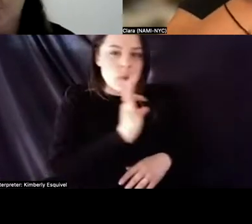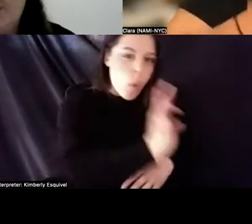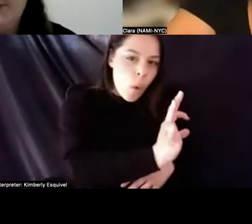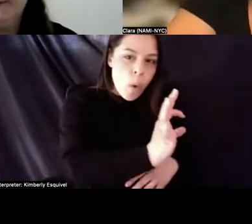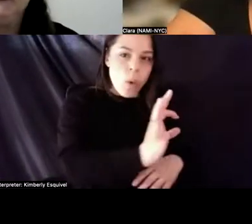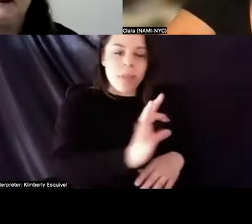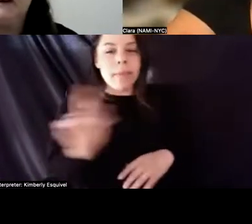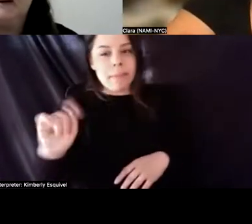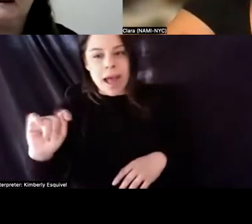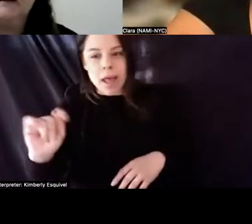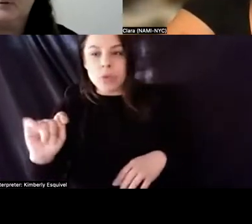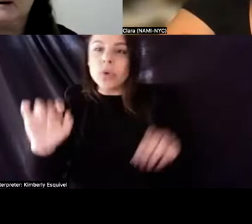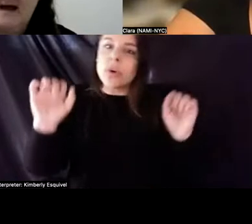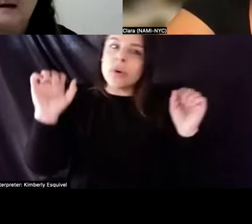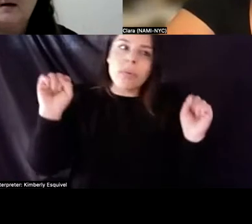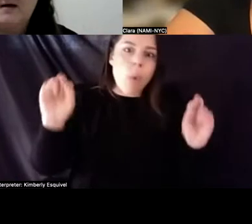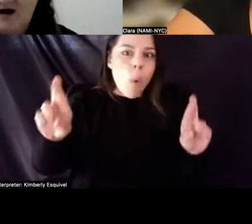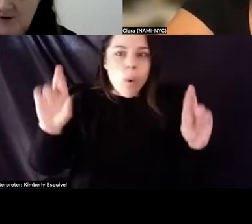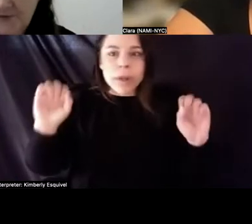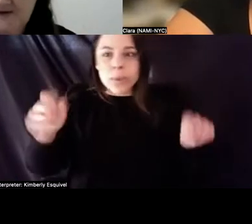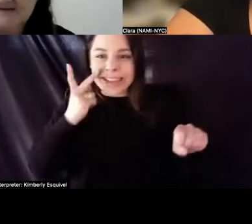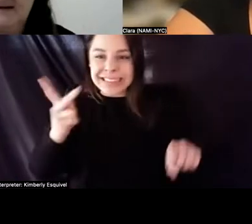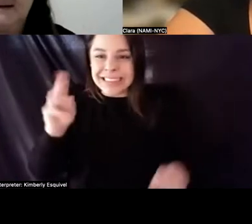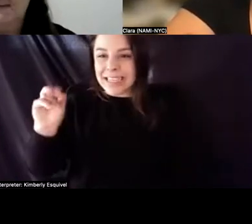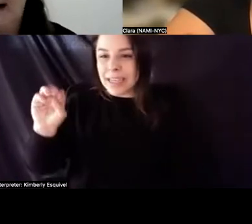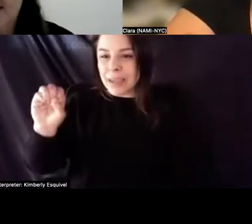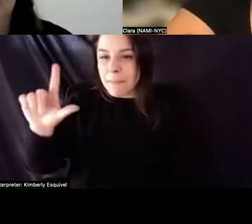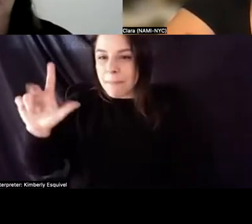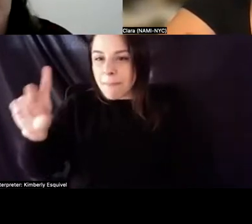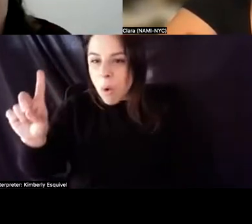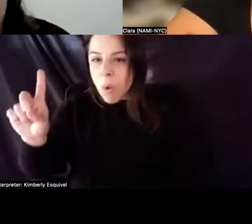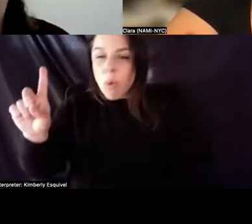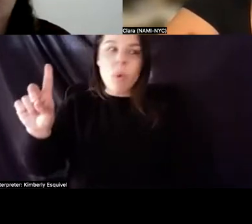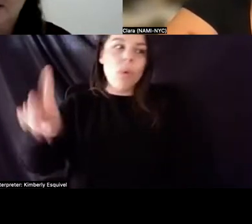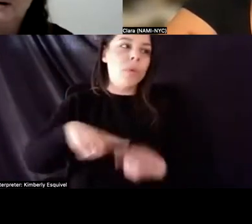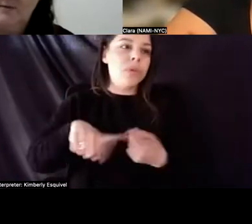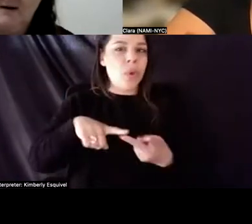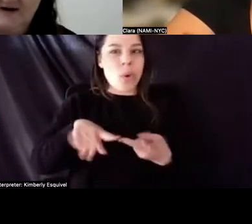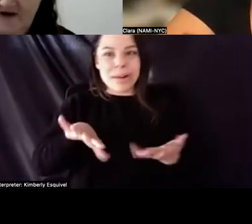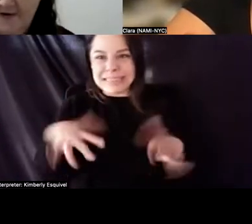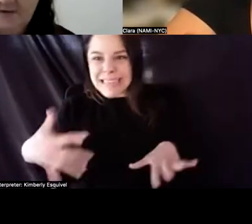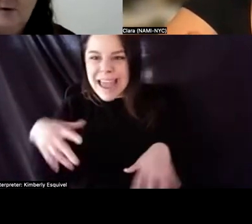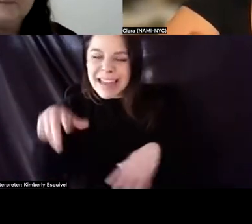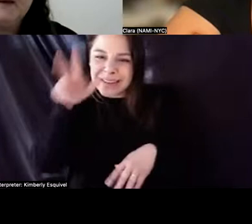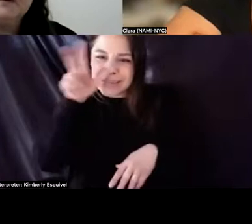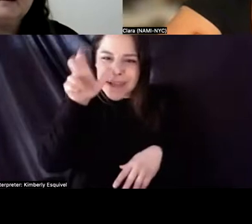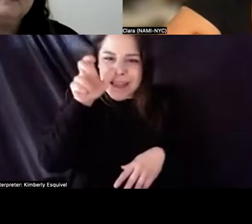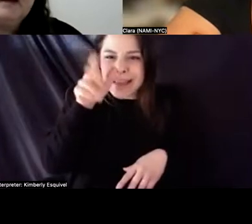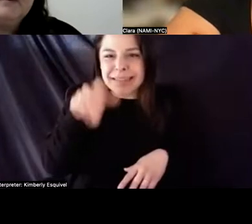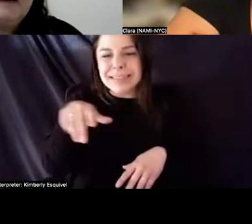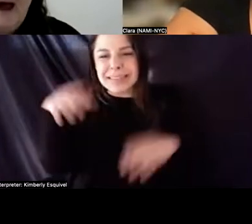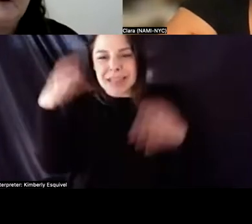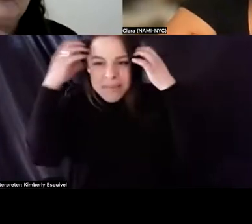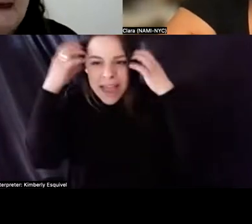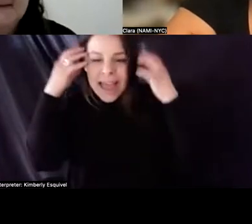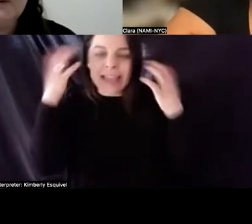the mold? Is it because there were dead cockroaches and dead mice in the kitchen? And that's why you do not want to live there. So you need to